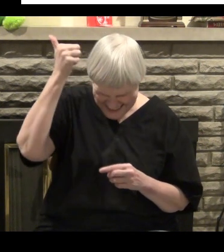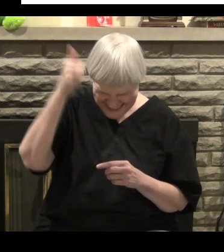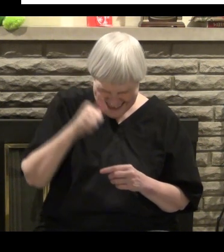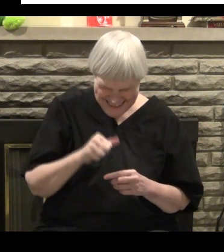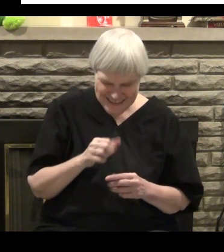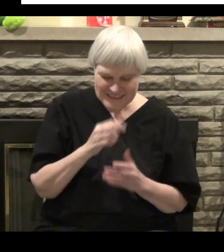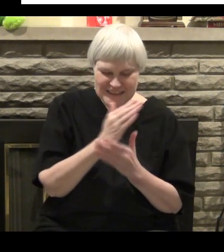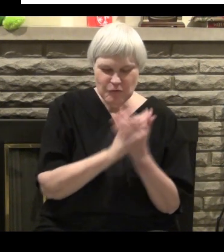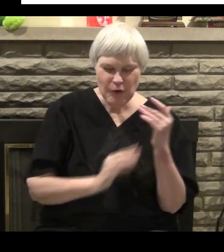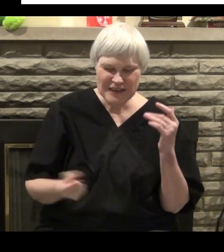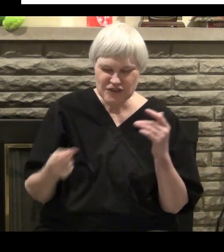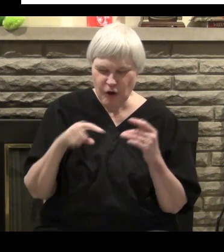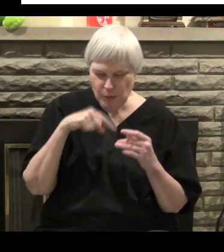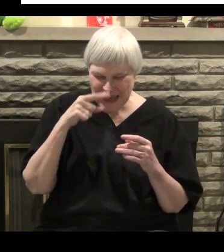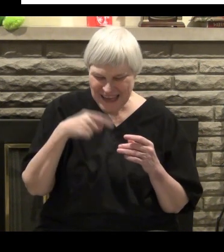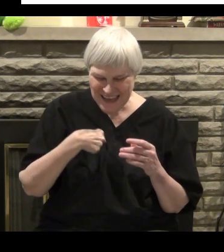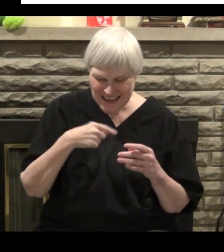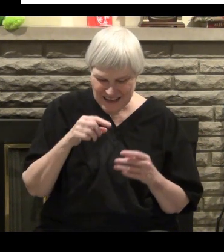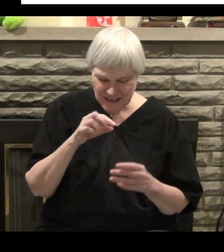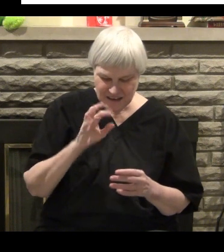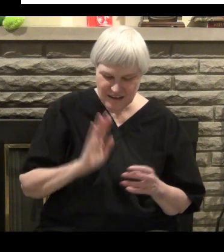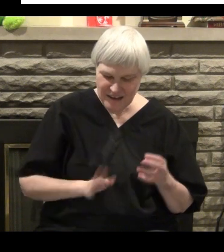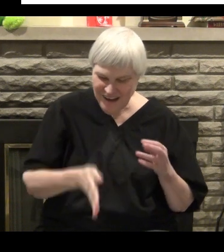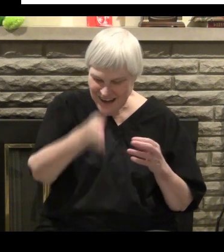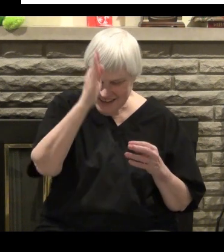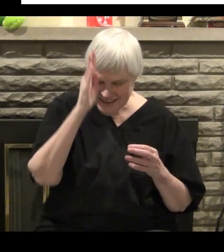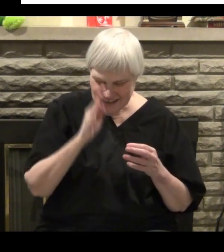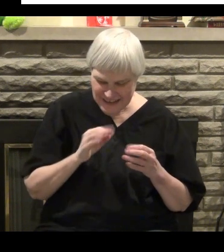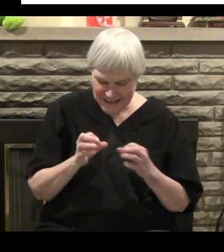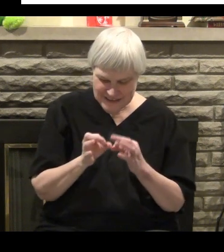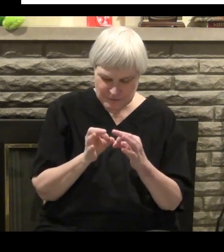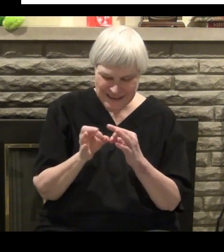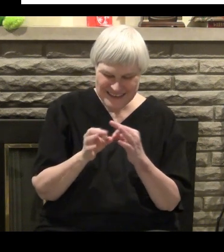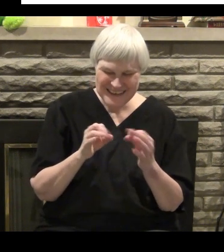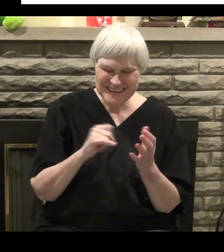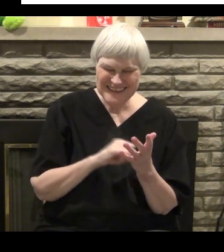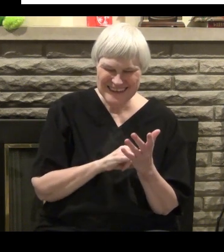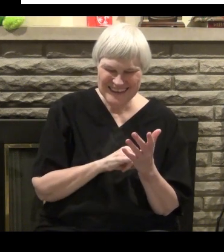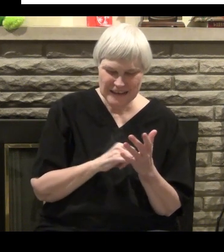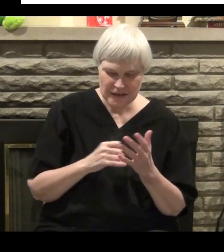It didn't happen because of somebody talking to me, though. It was a one-on-one thing with the Lord.